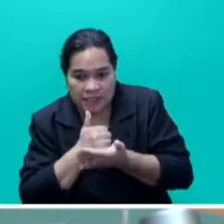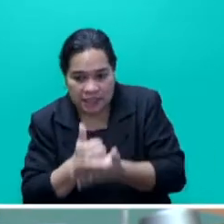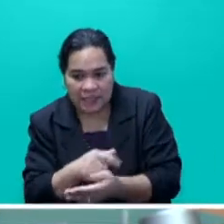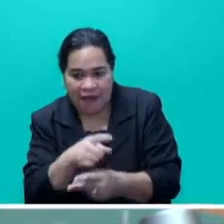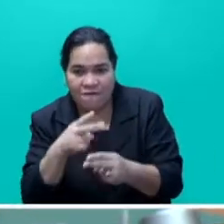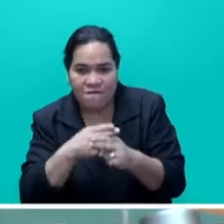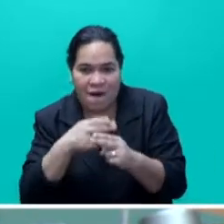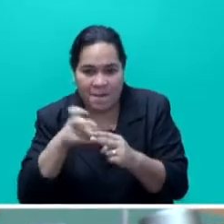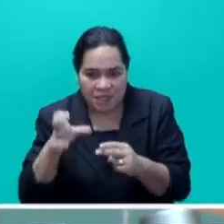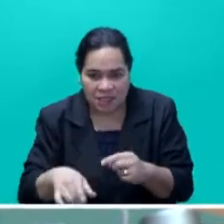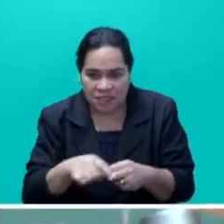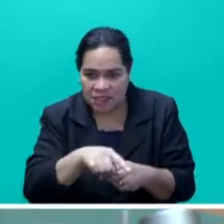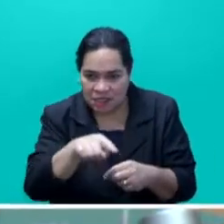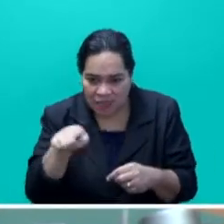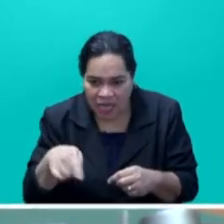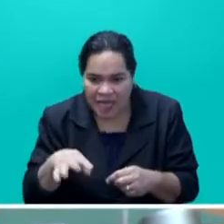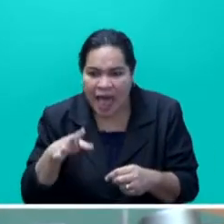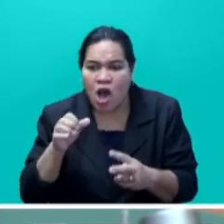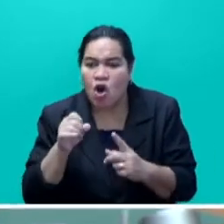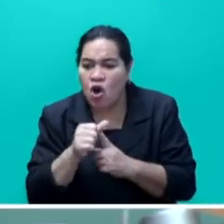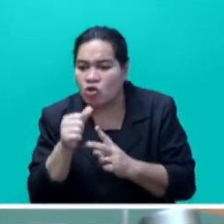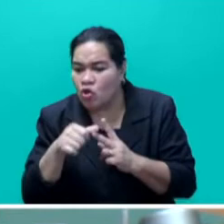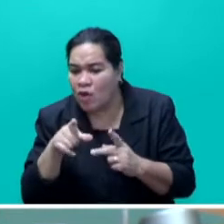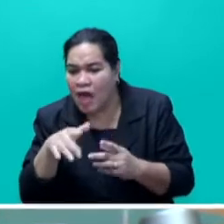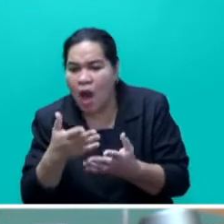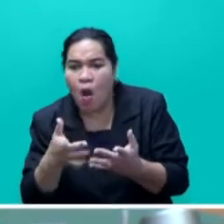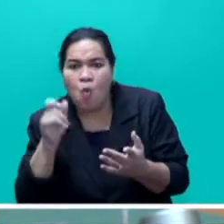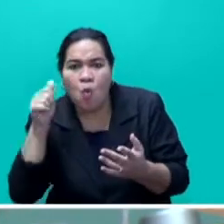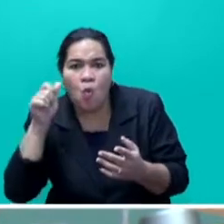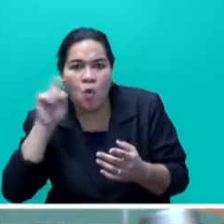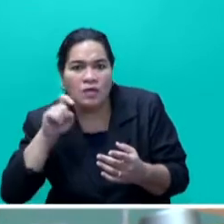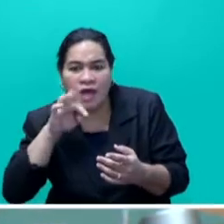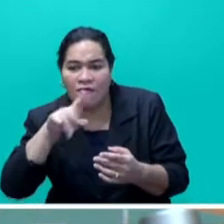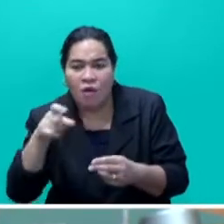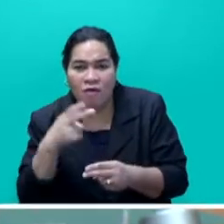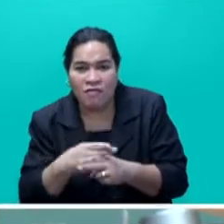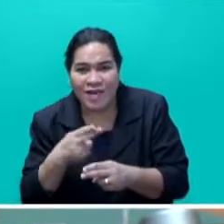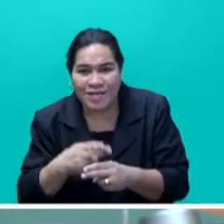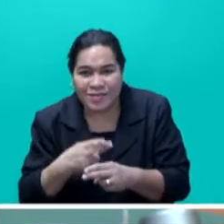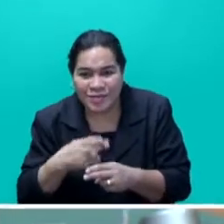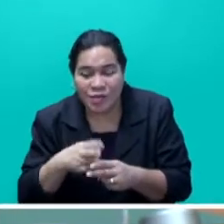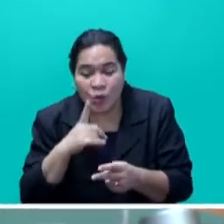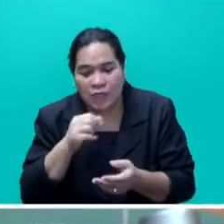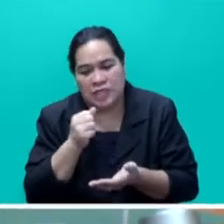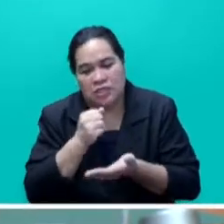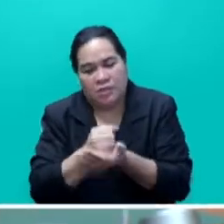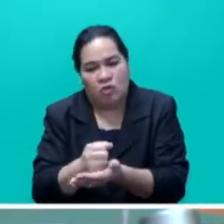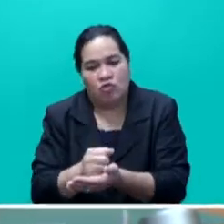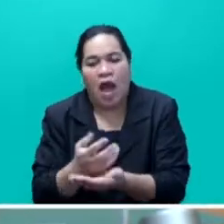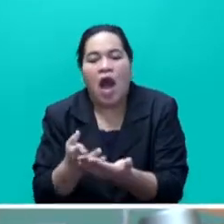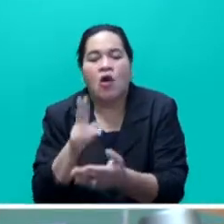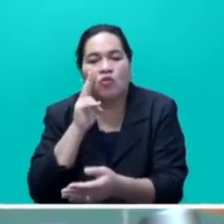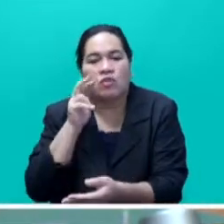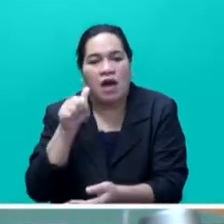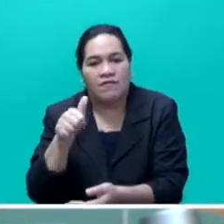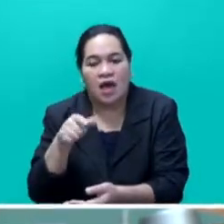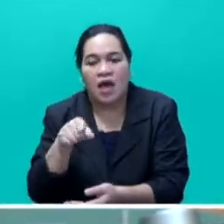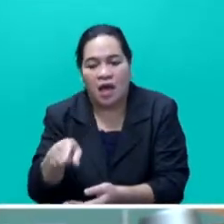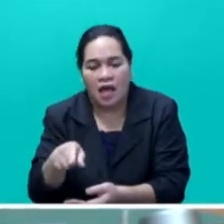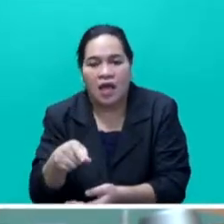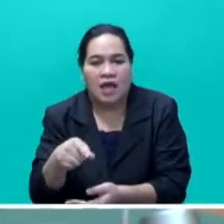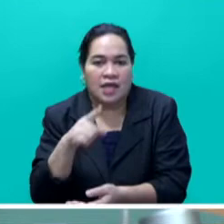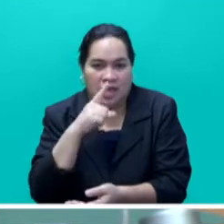biodiversity in water sources so that we support the farmers to look after the animals so that they can then